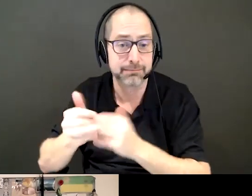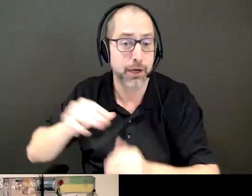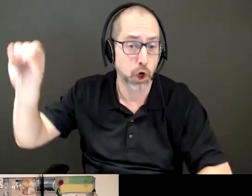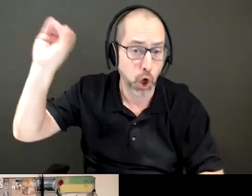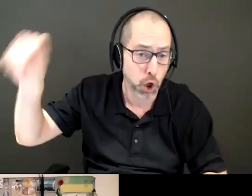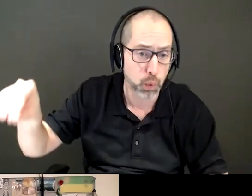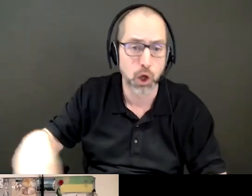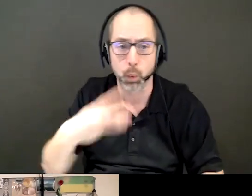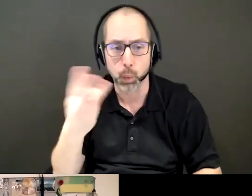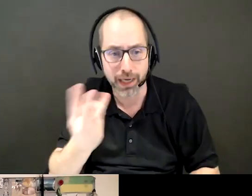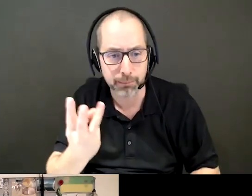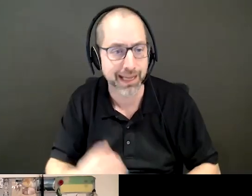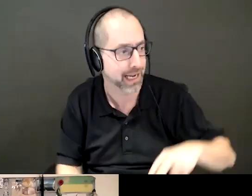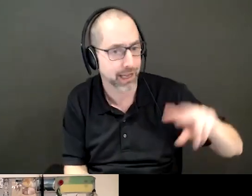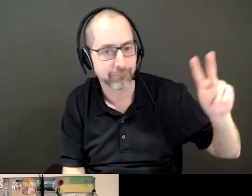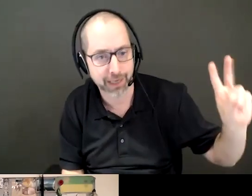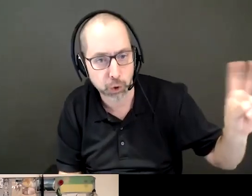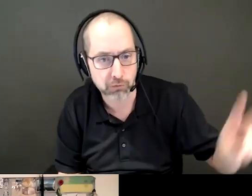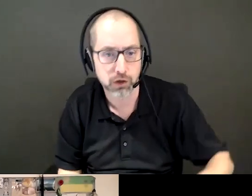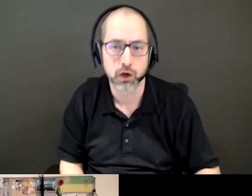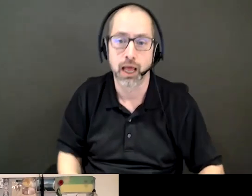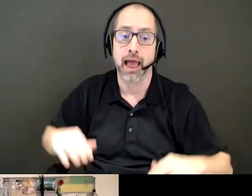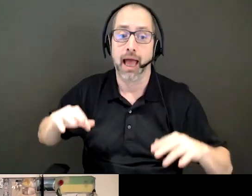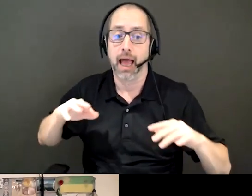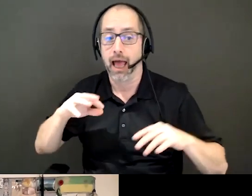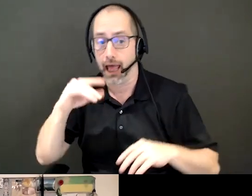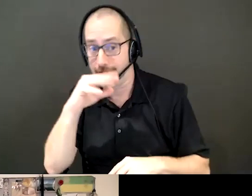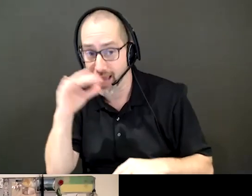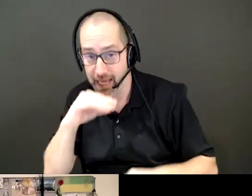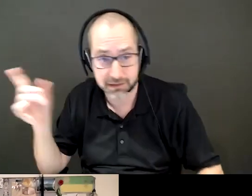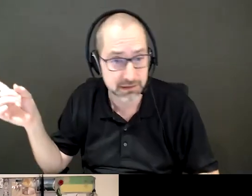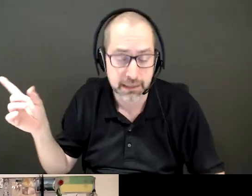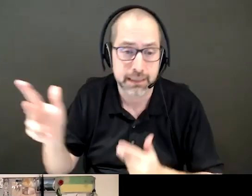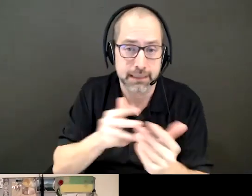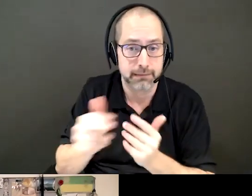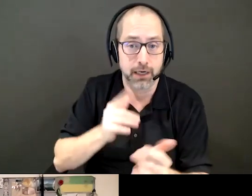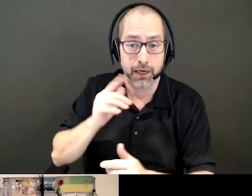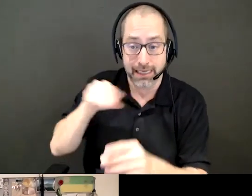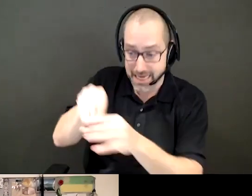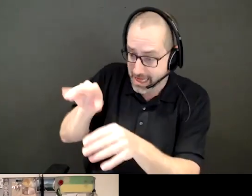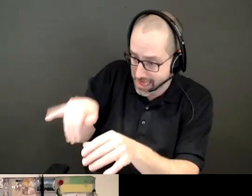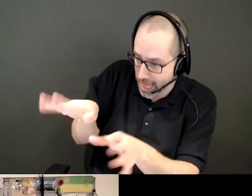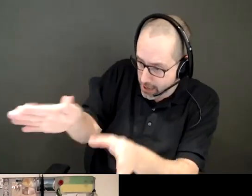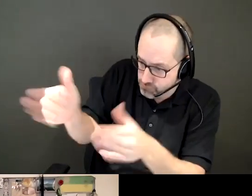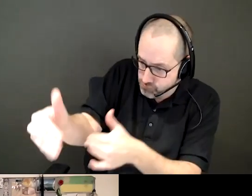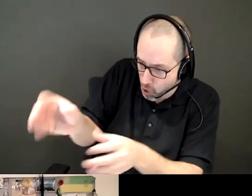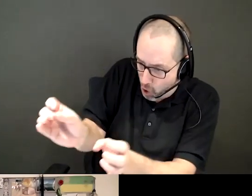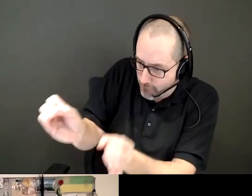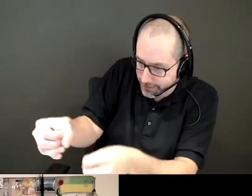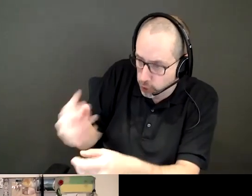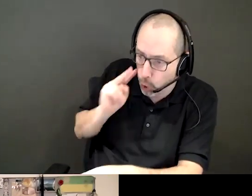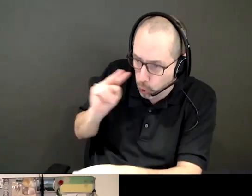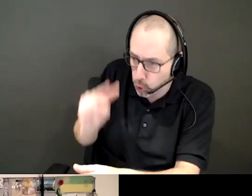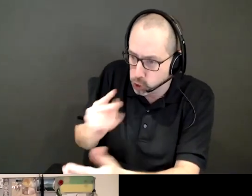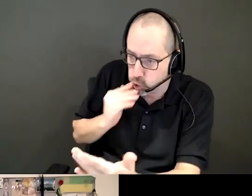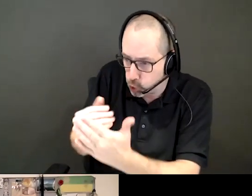Vancouver or in Halifax, you know, these ideas may look good in that office and they may make sense to the person